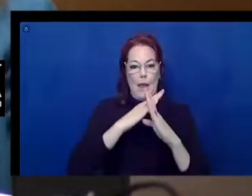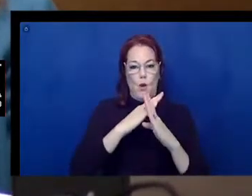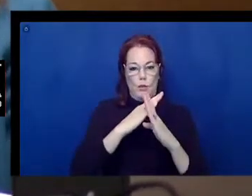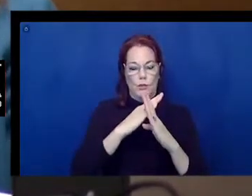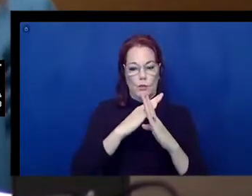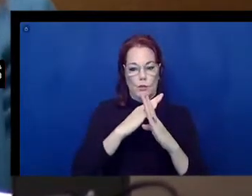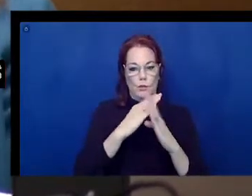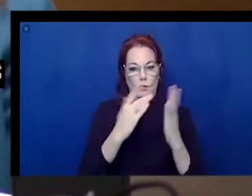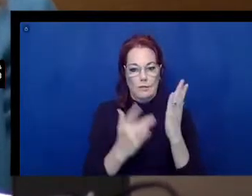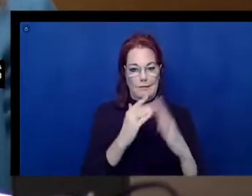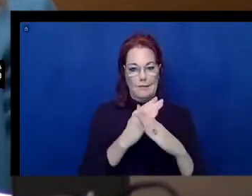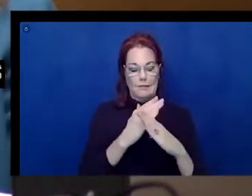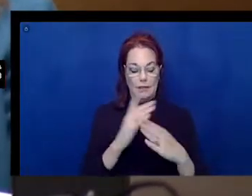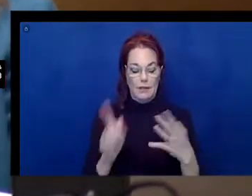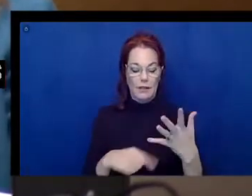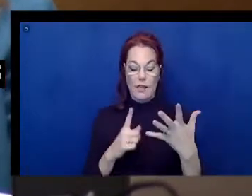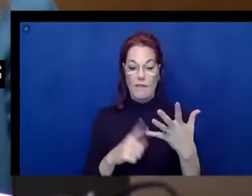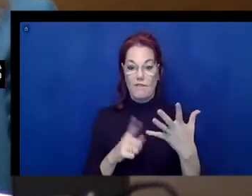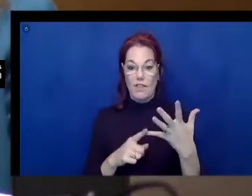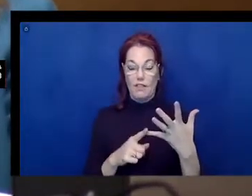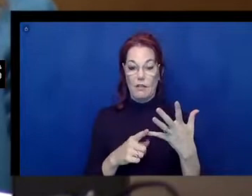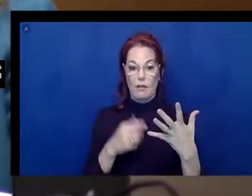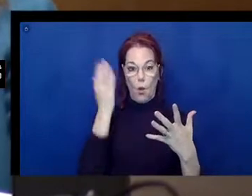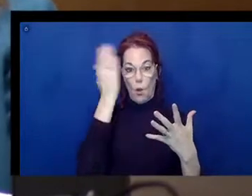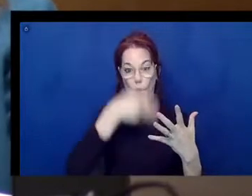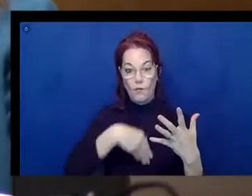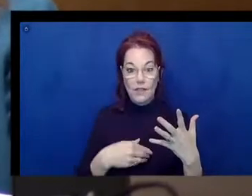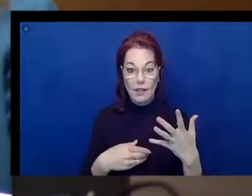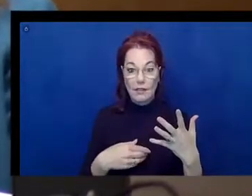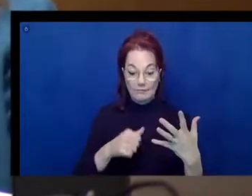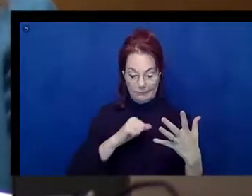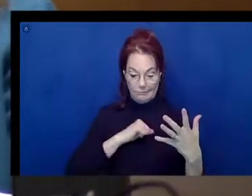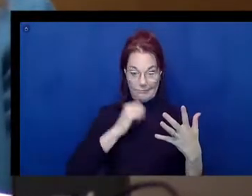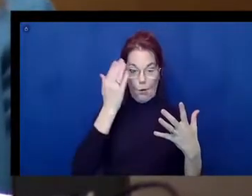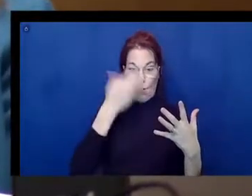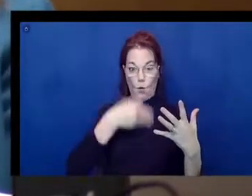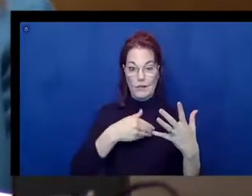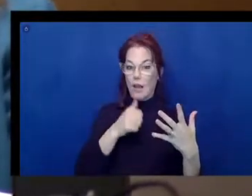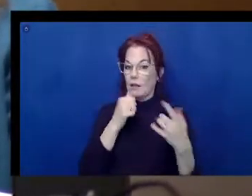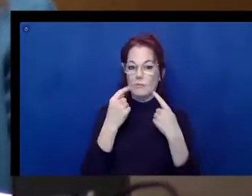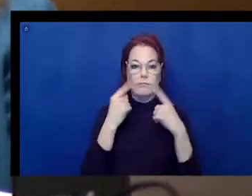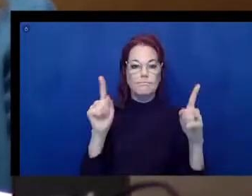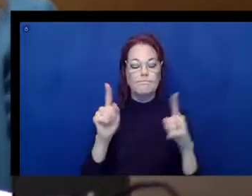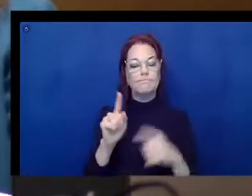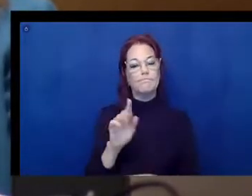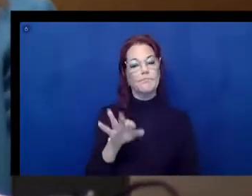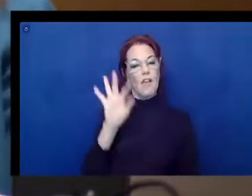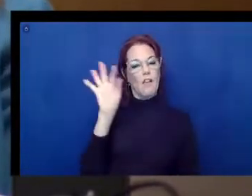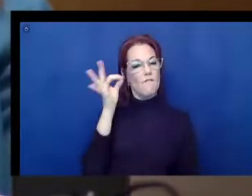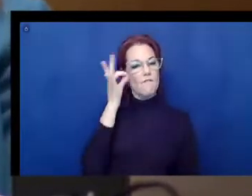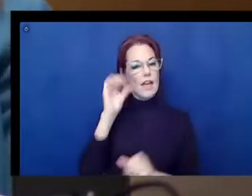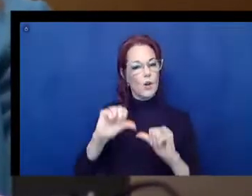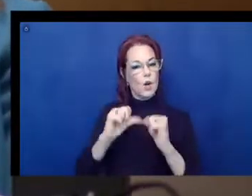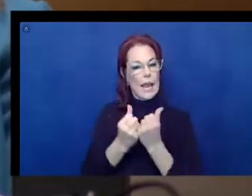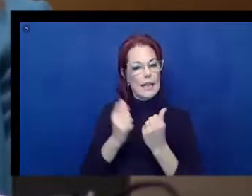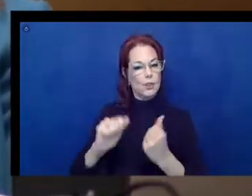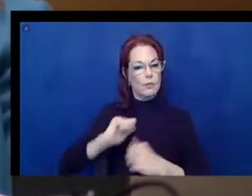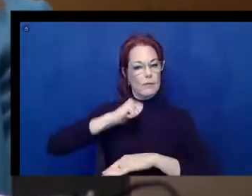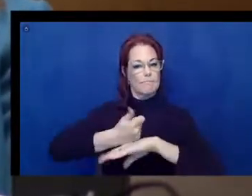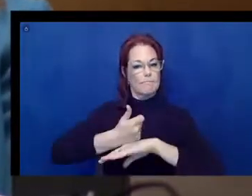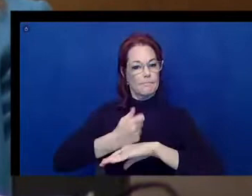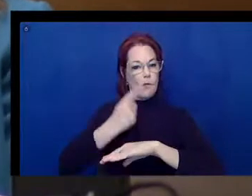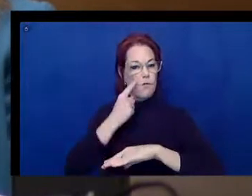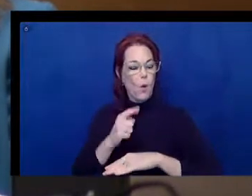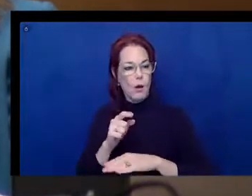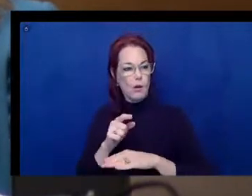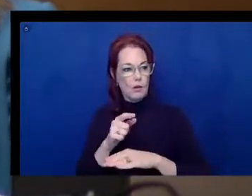oversight. Self-oversight has not worked. A federal agency should be tasked with enforcing compliance with Section 508.